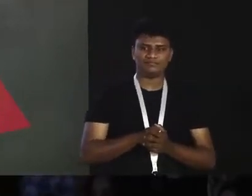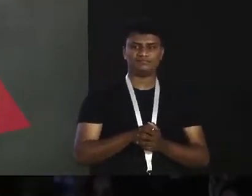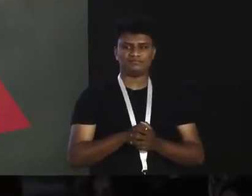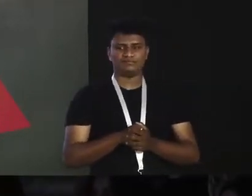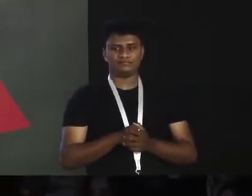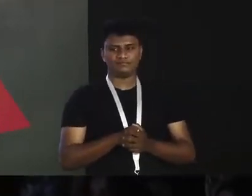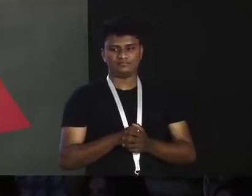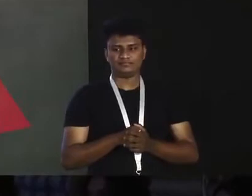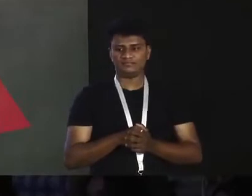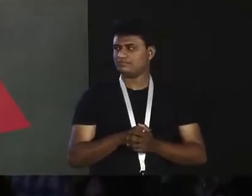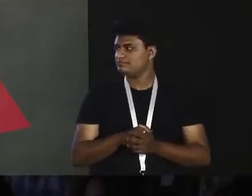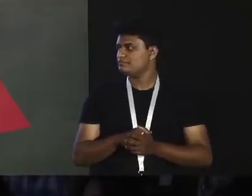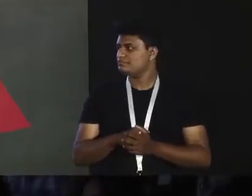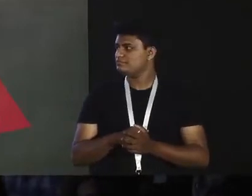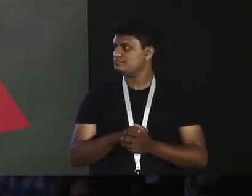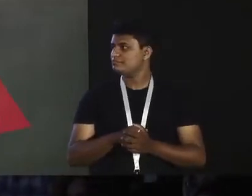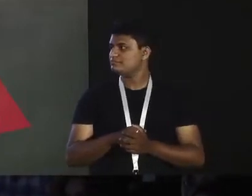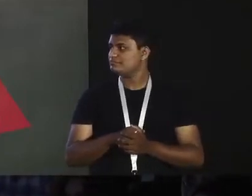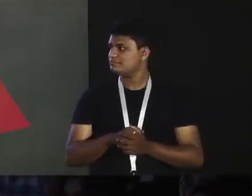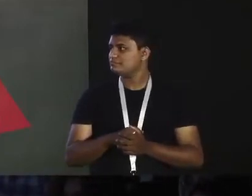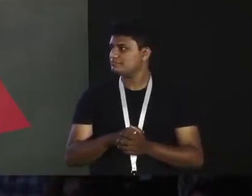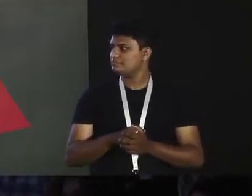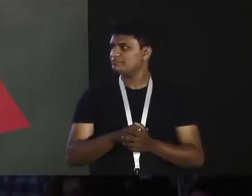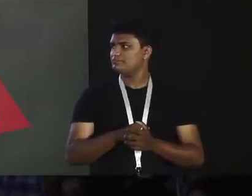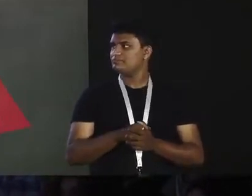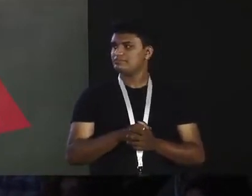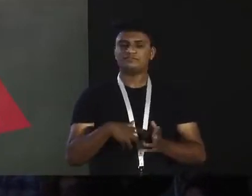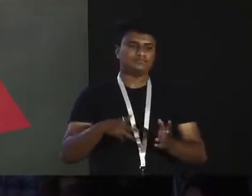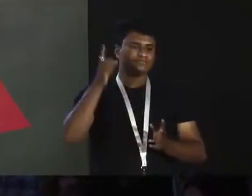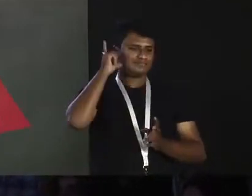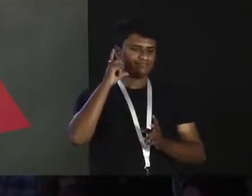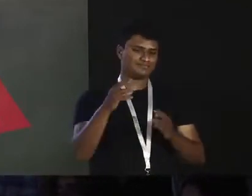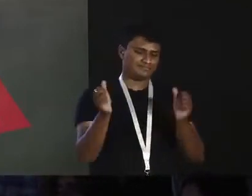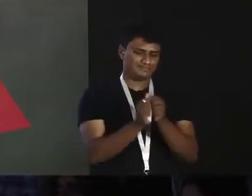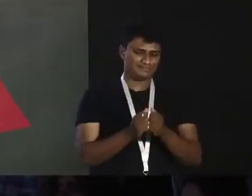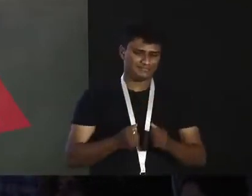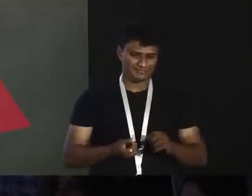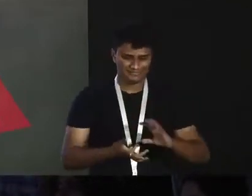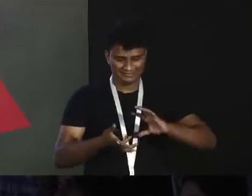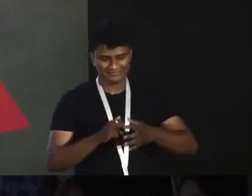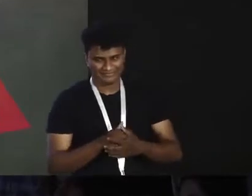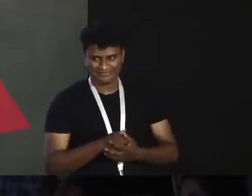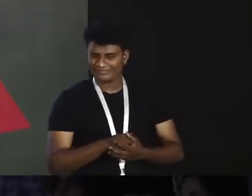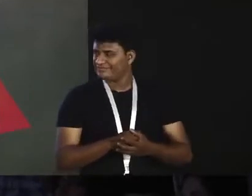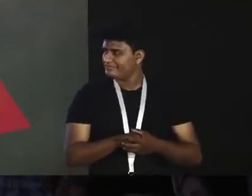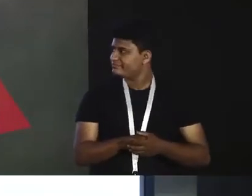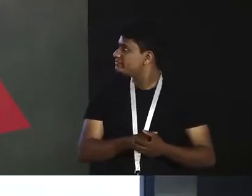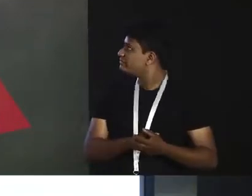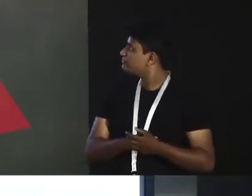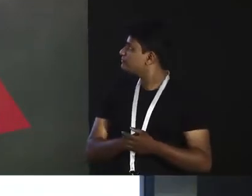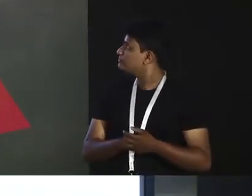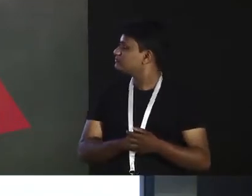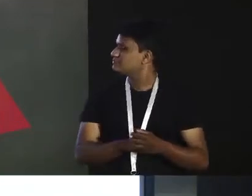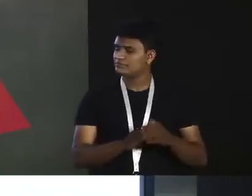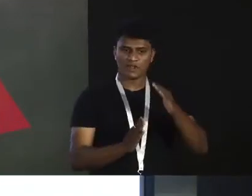Yeah. Play the sound again, if we can. So, you see the height changes,